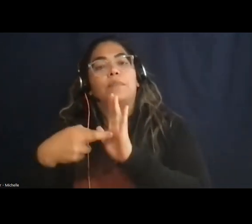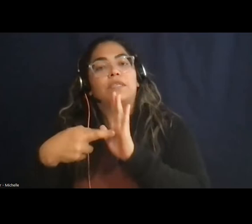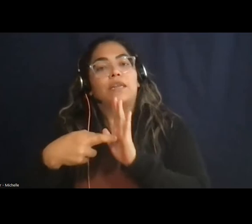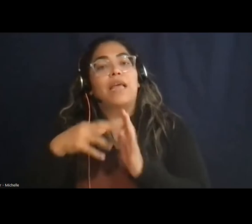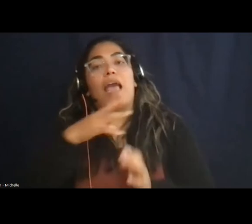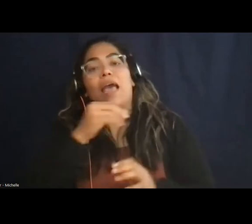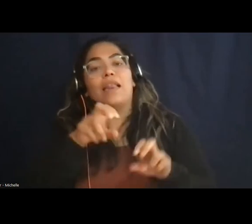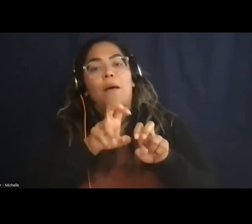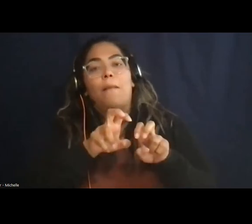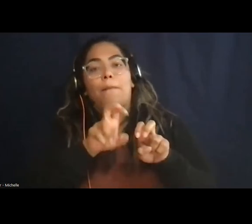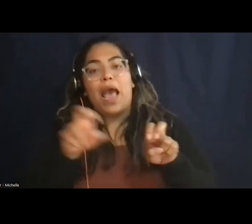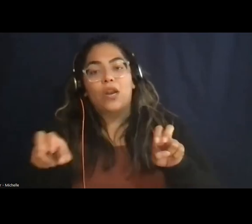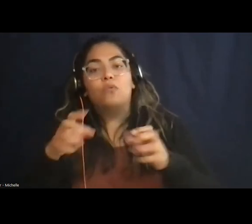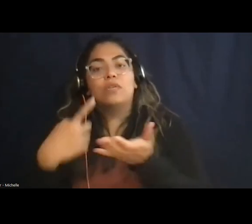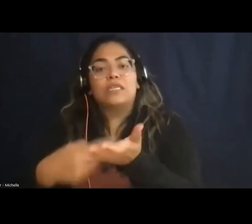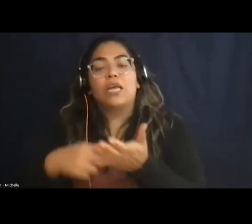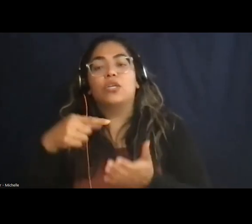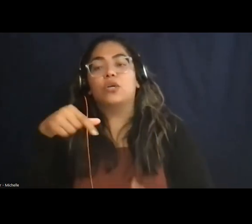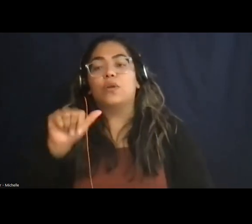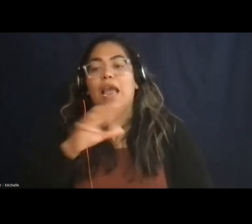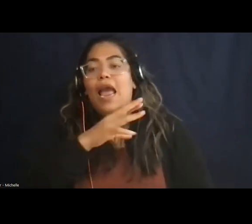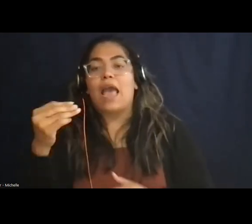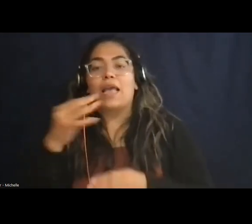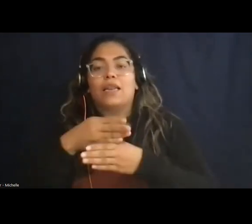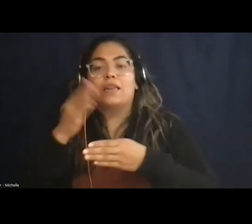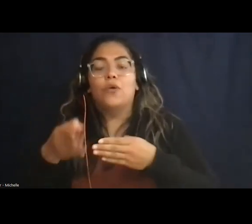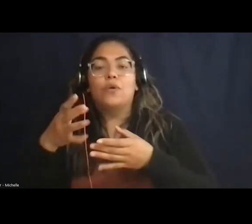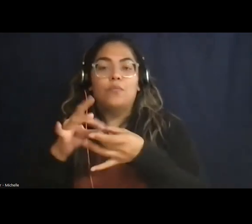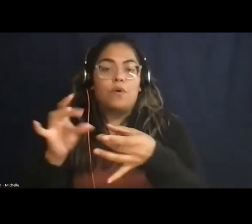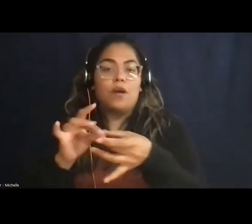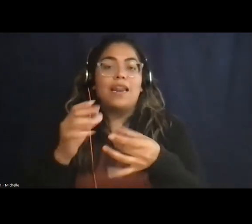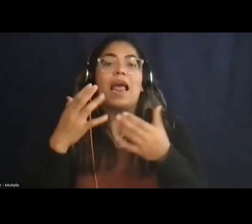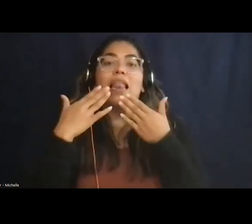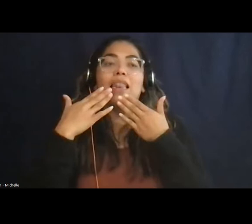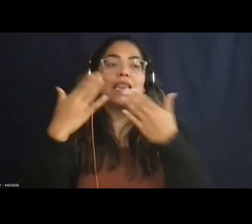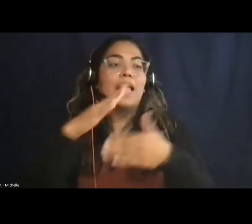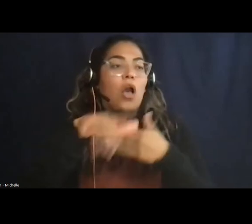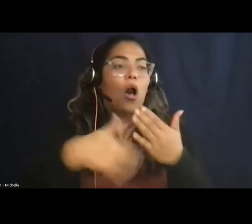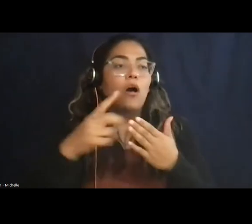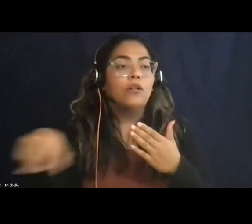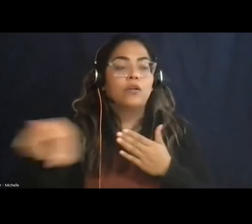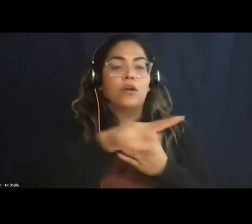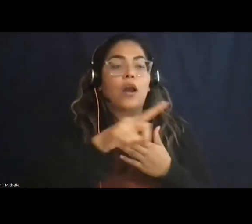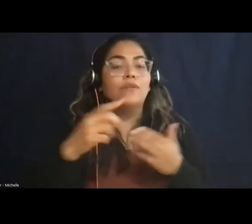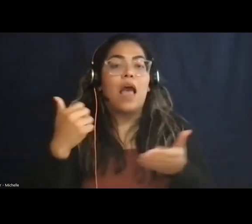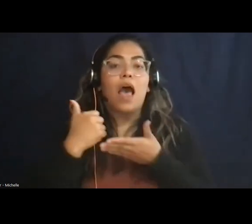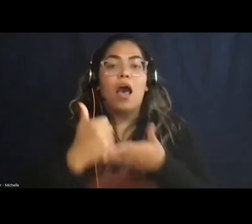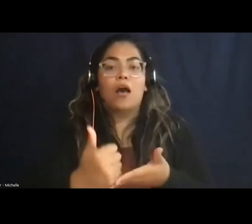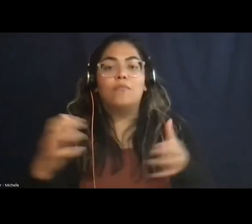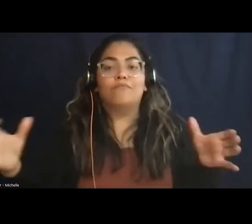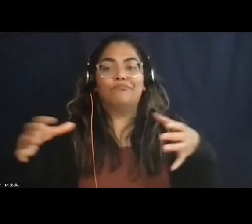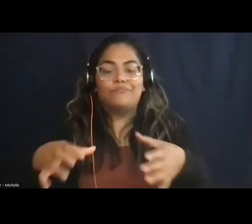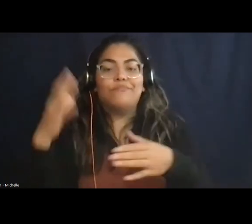panel discussion, Q&A, and closing remarks. I'd like to thank all who have helped put together today's